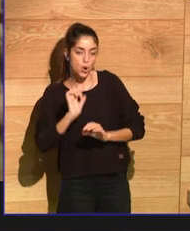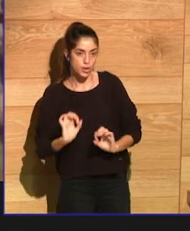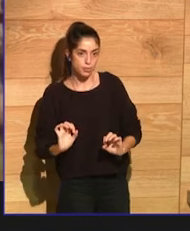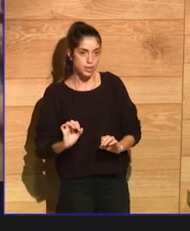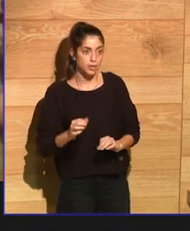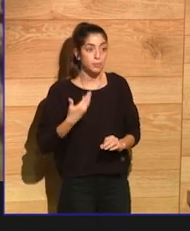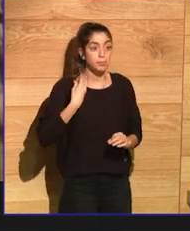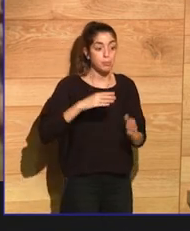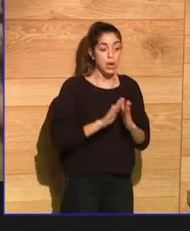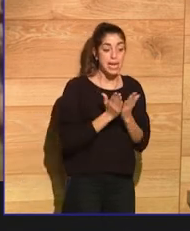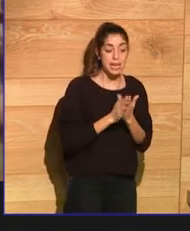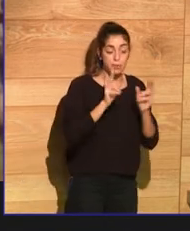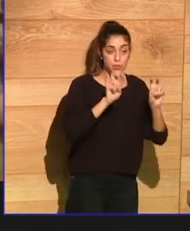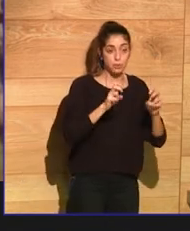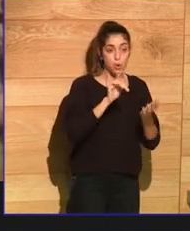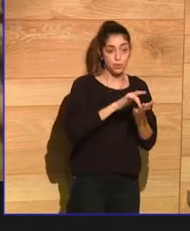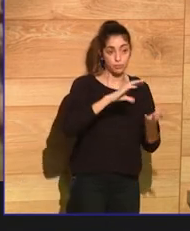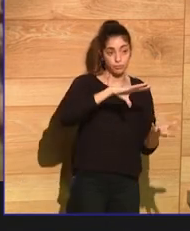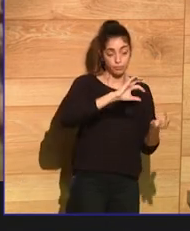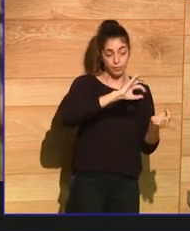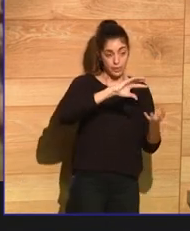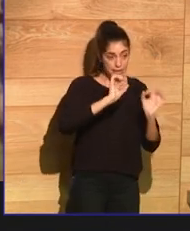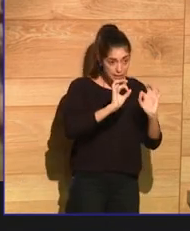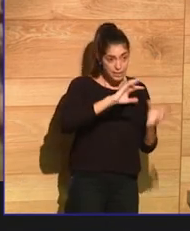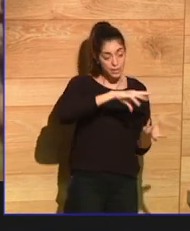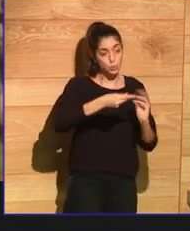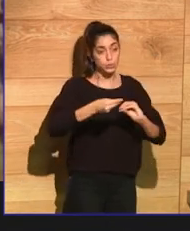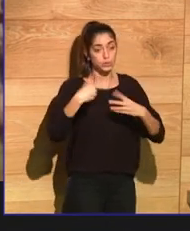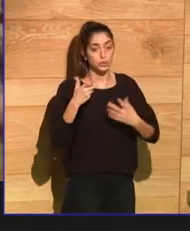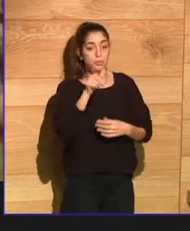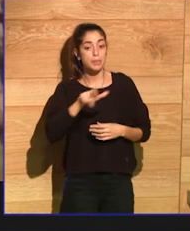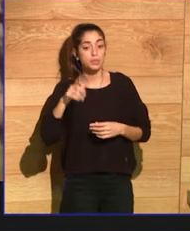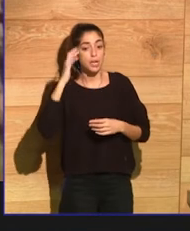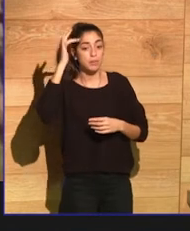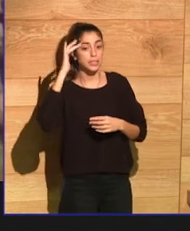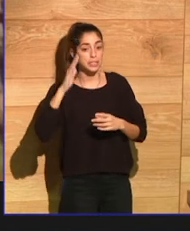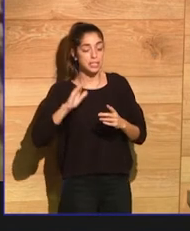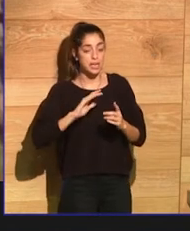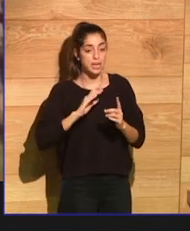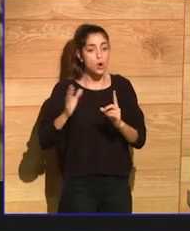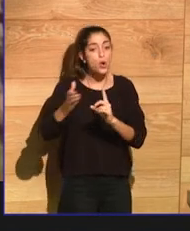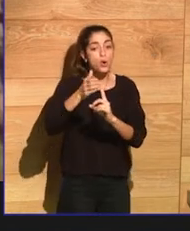decided to fulfill a fantasy. And we take that fantasy to the point where it breaks down.